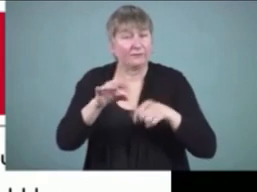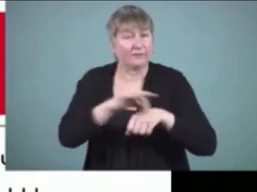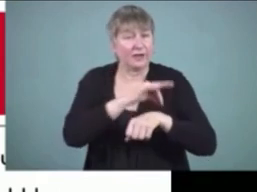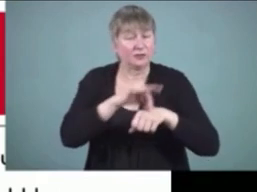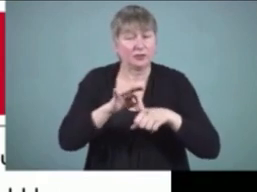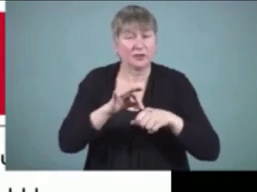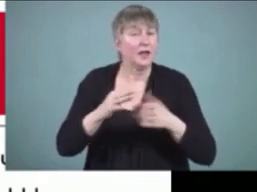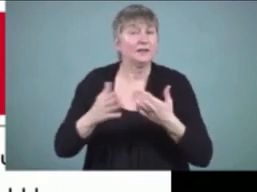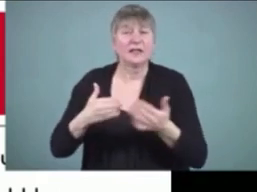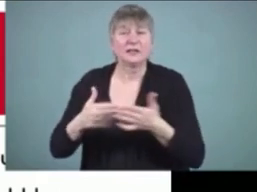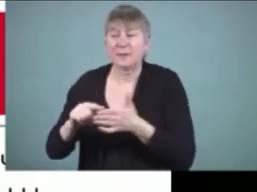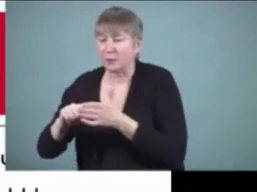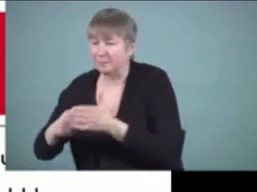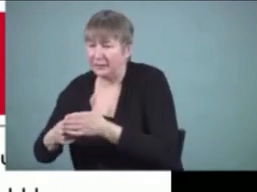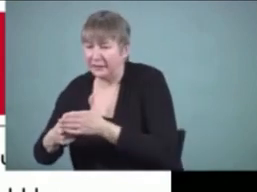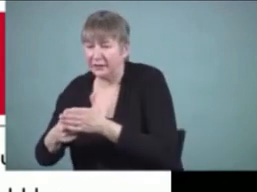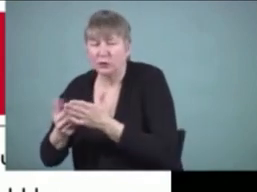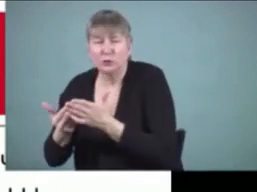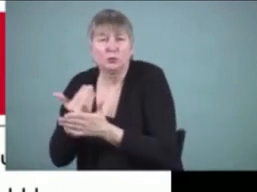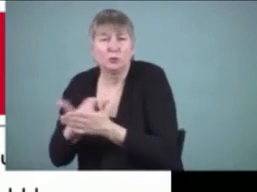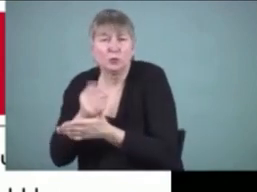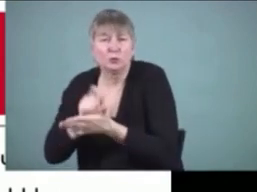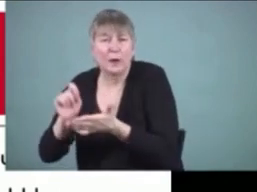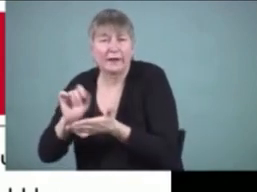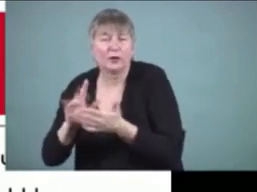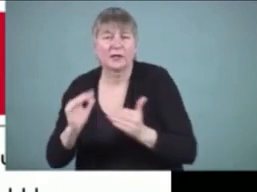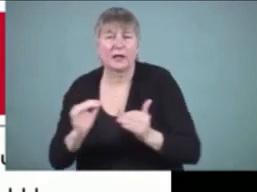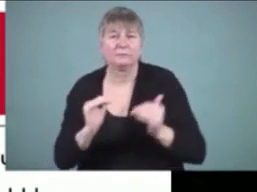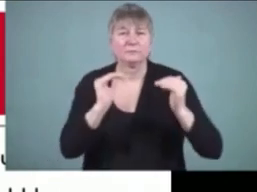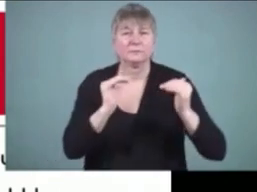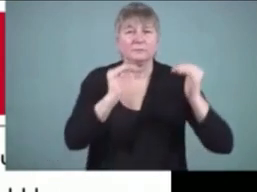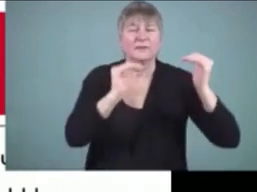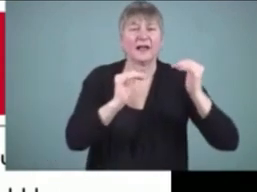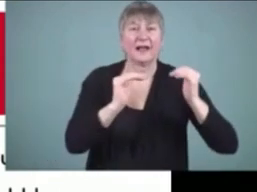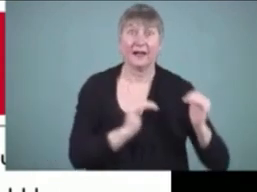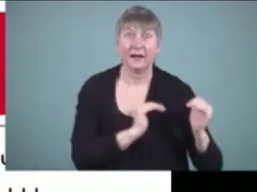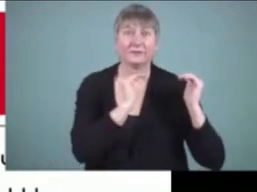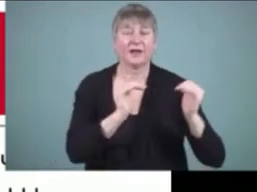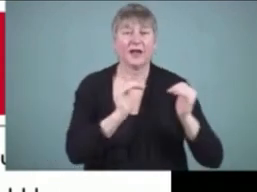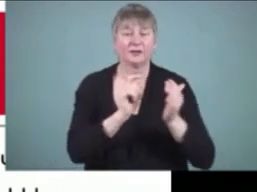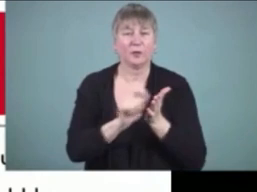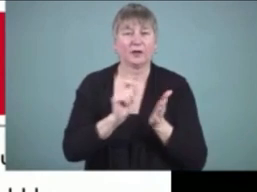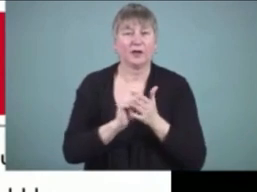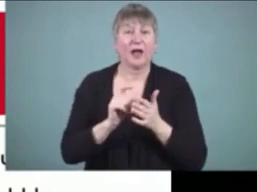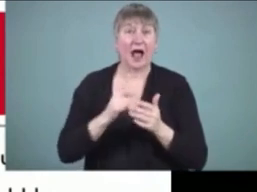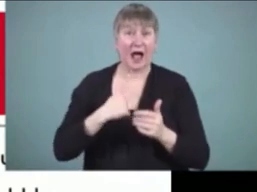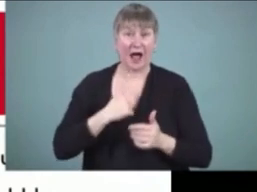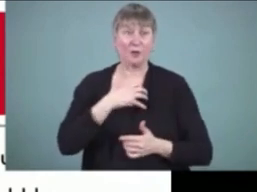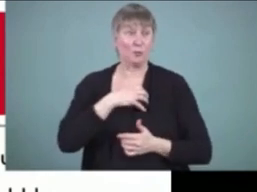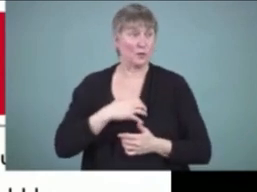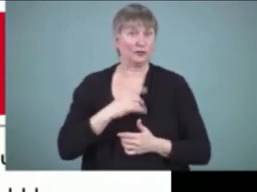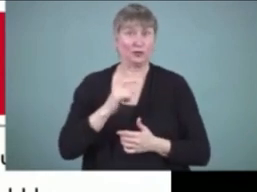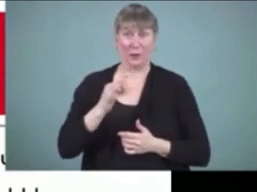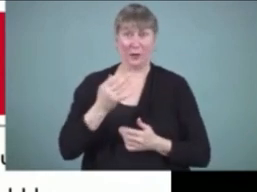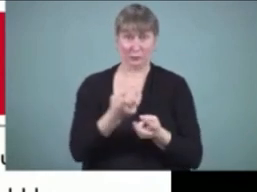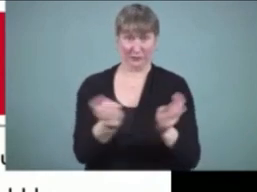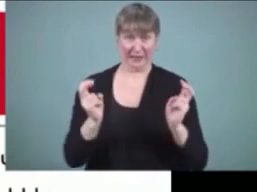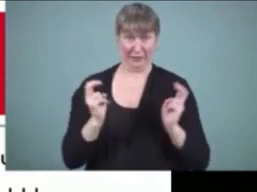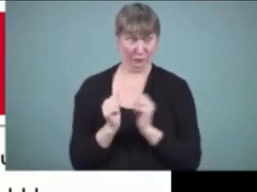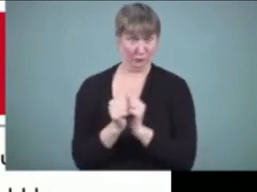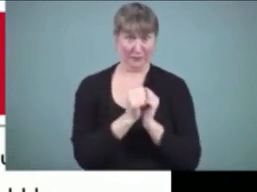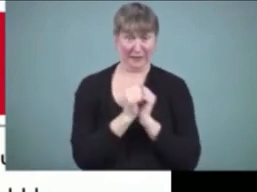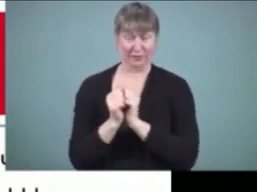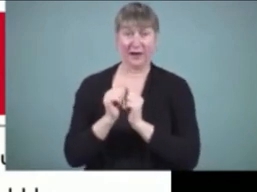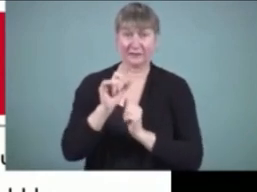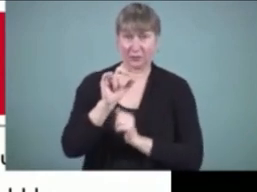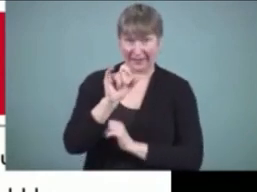novice writers and developing and more advanced writers. And if we were together right now, what I'd like you to think about is how you can